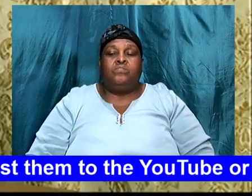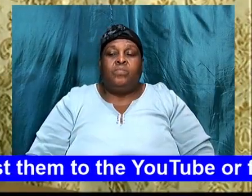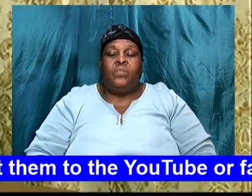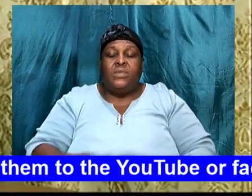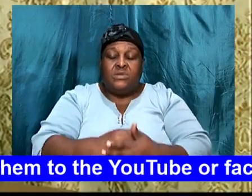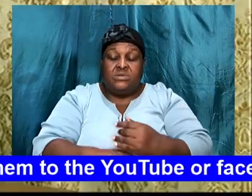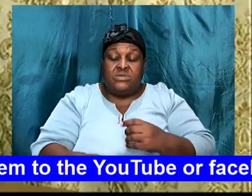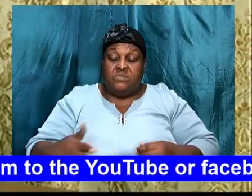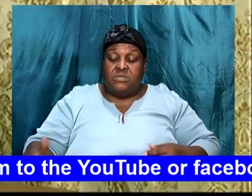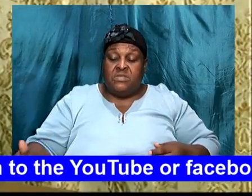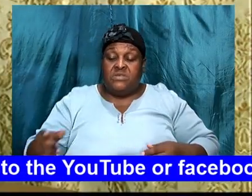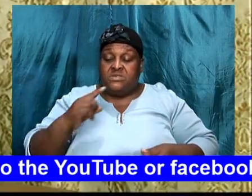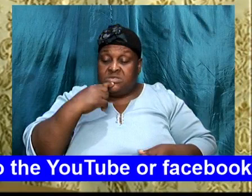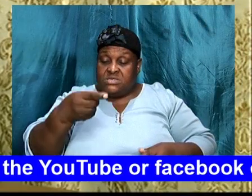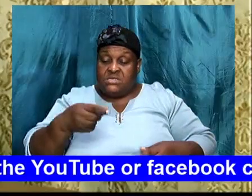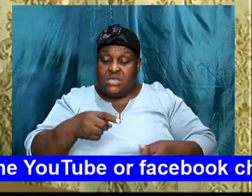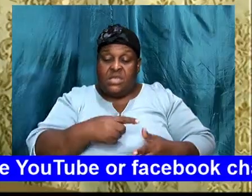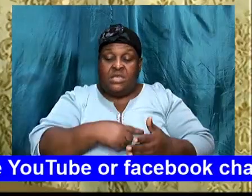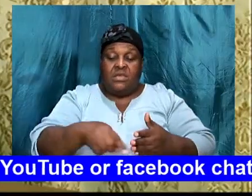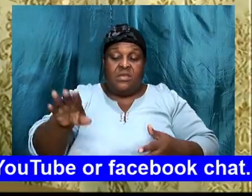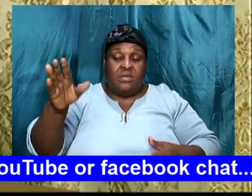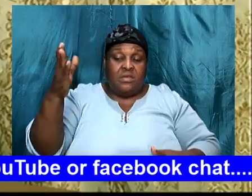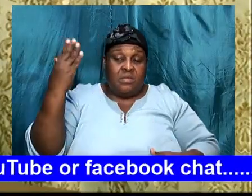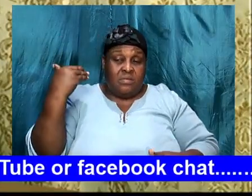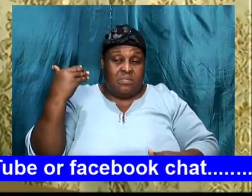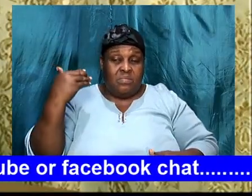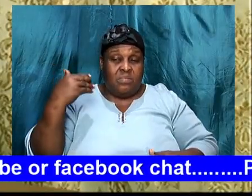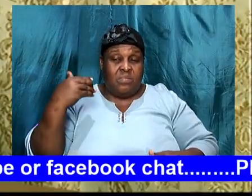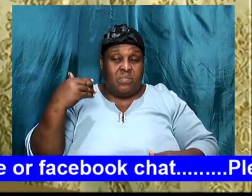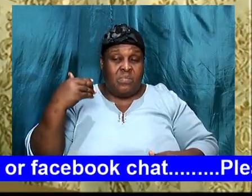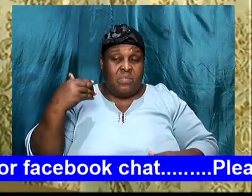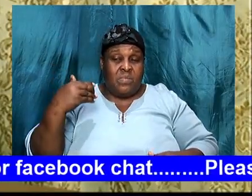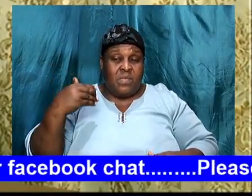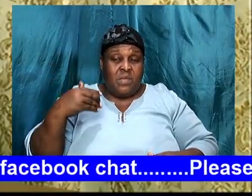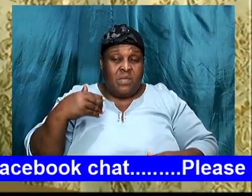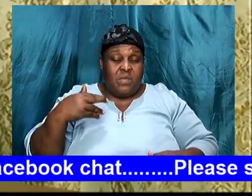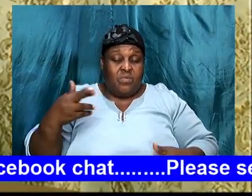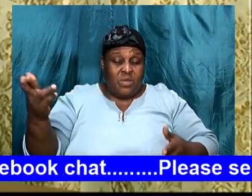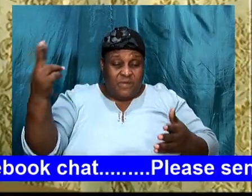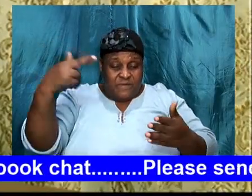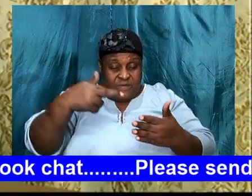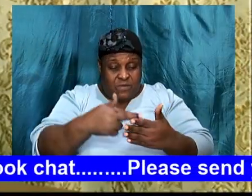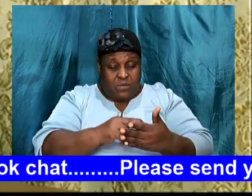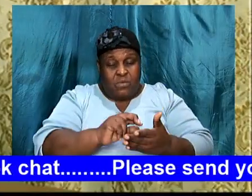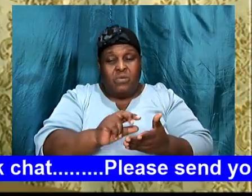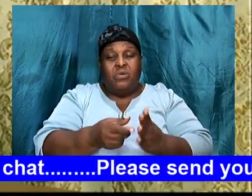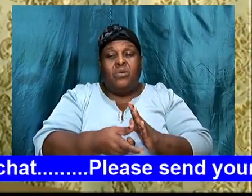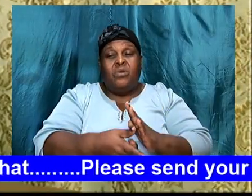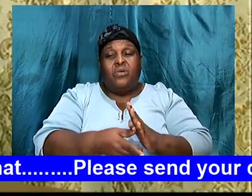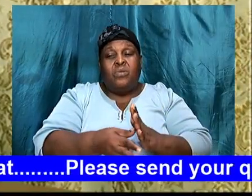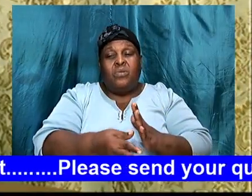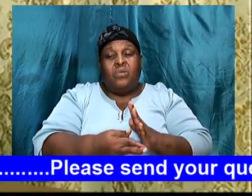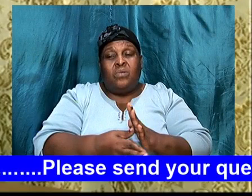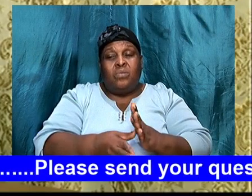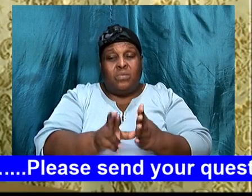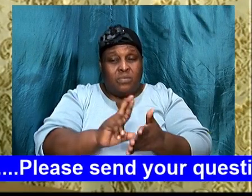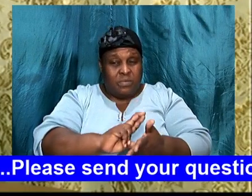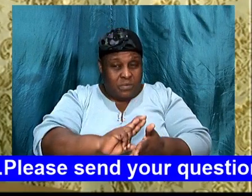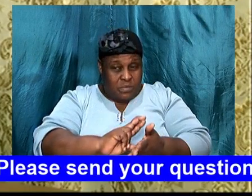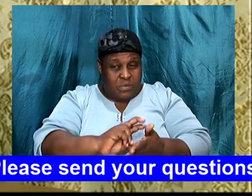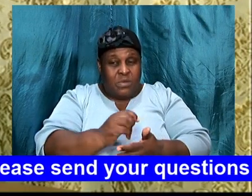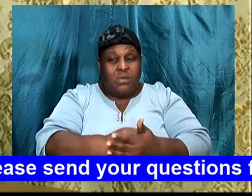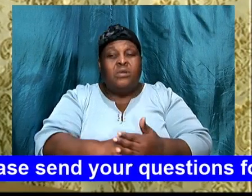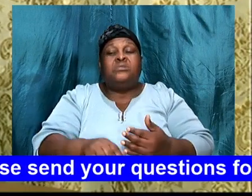week. You know, and I want to re-emphasize some of them. Adding a little bit of points to some of them. You know,